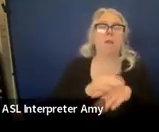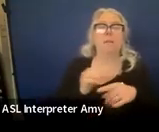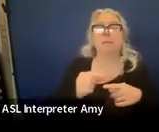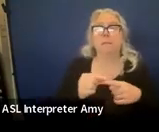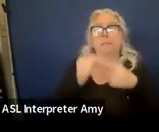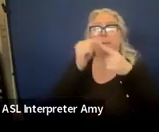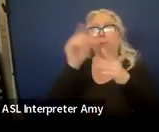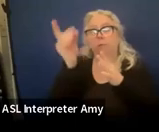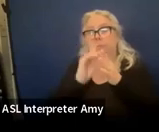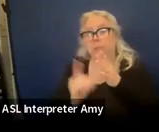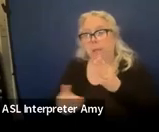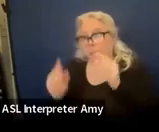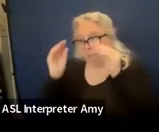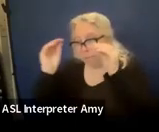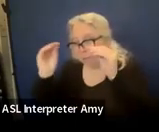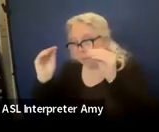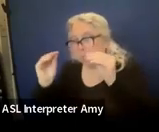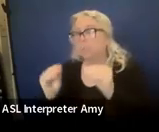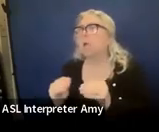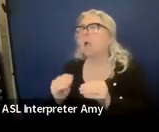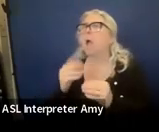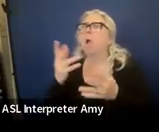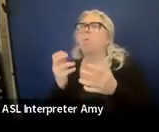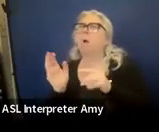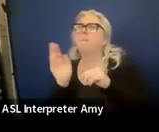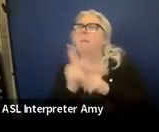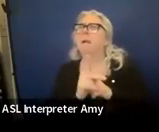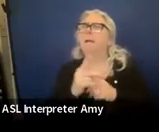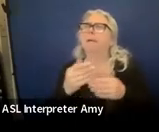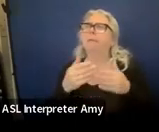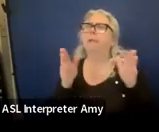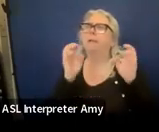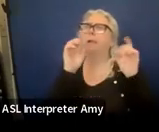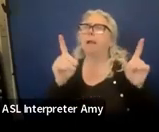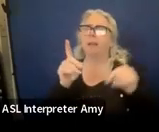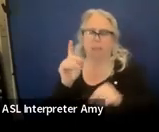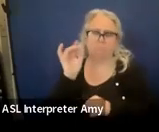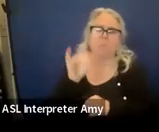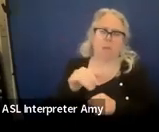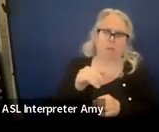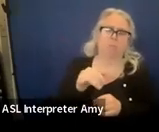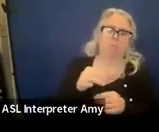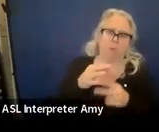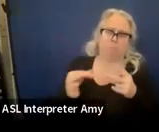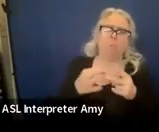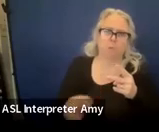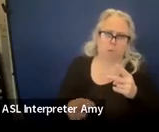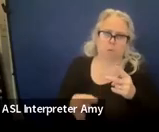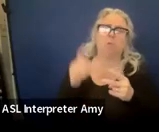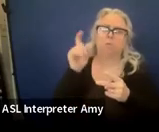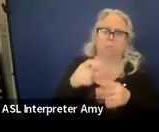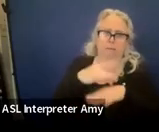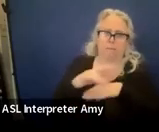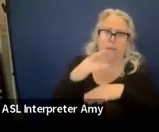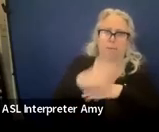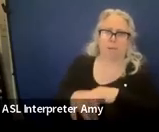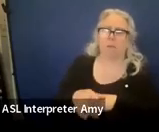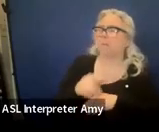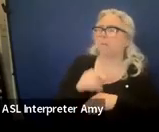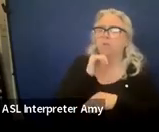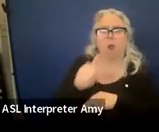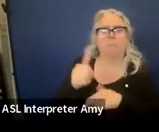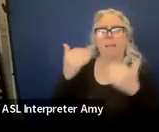go back to my gen ed study hall, then that should be an option available to them. They shouldn't be restricted to that special ed setting.